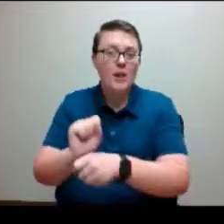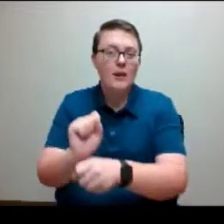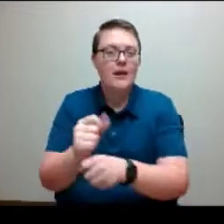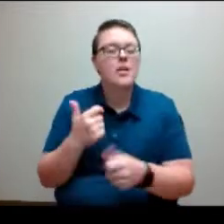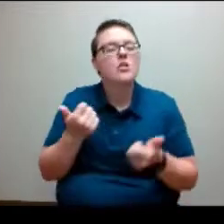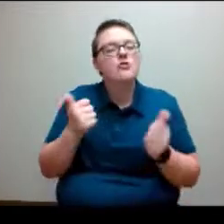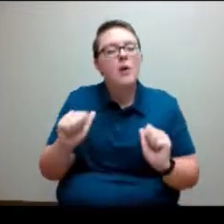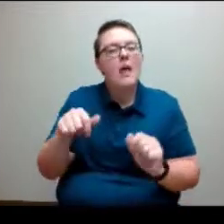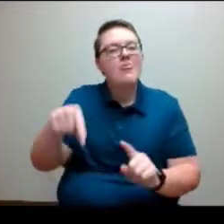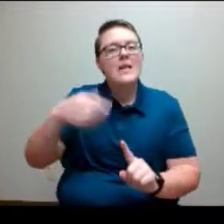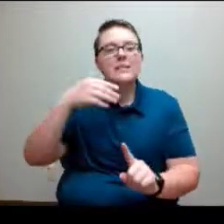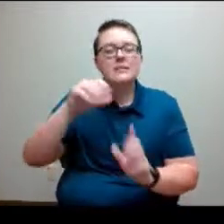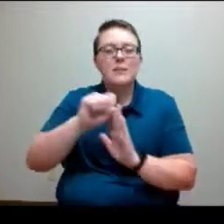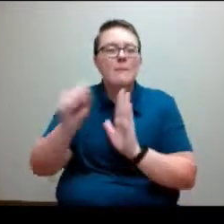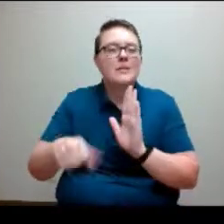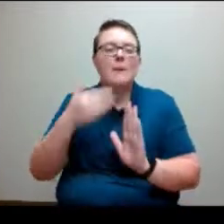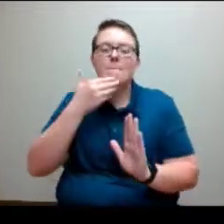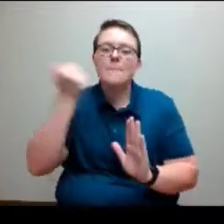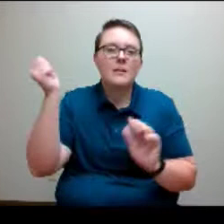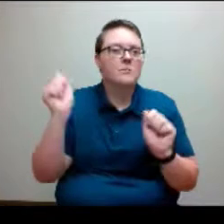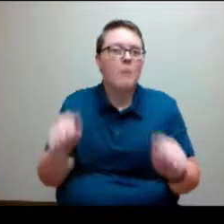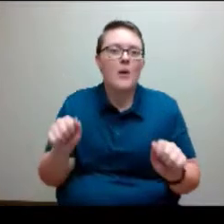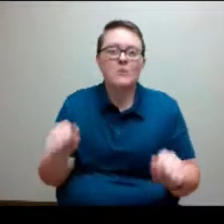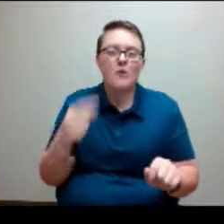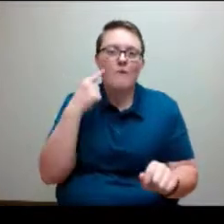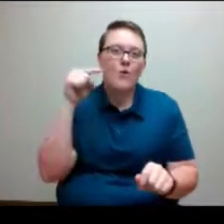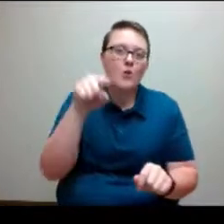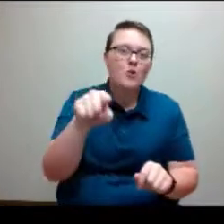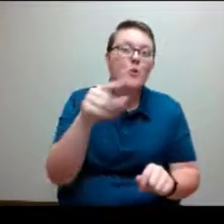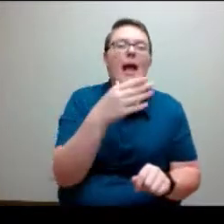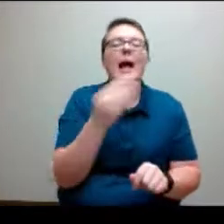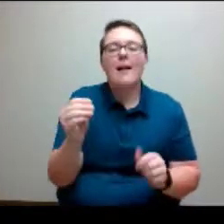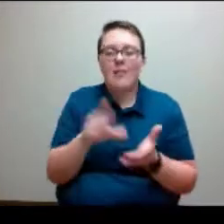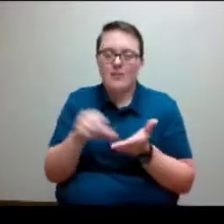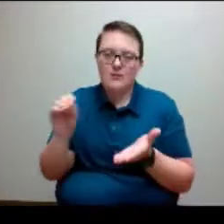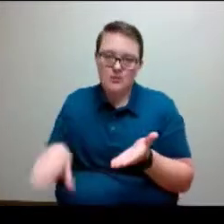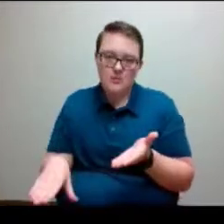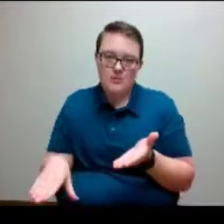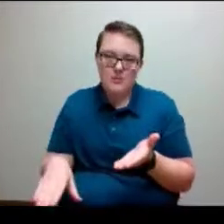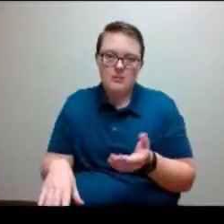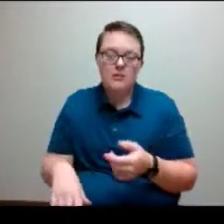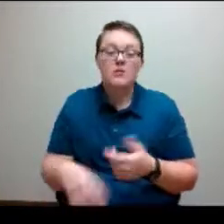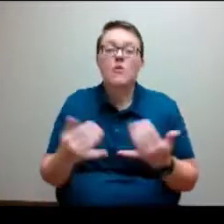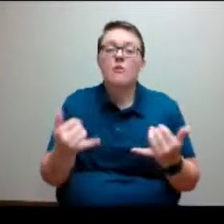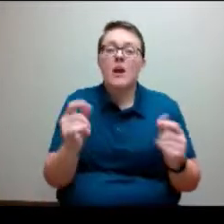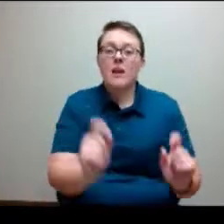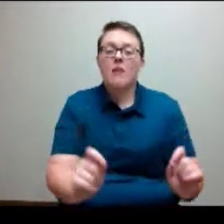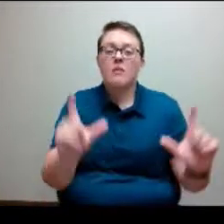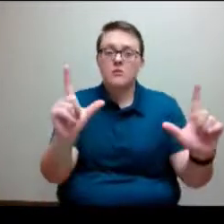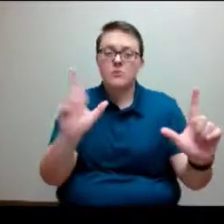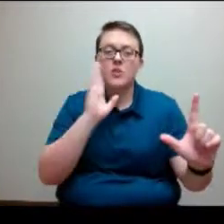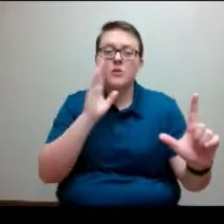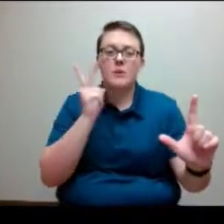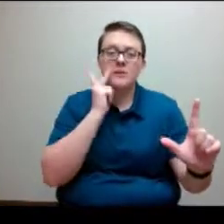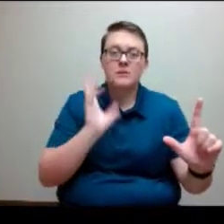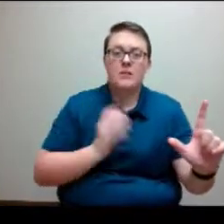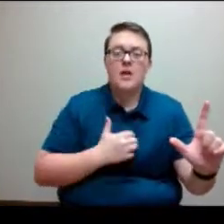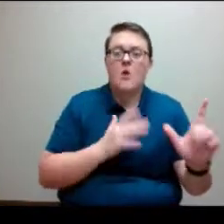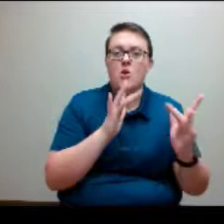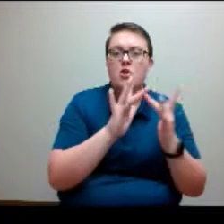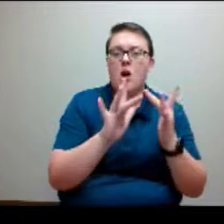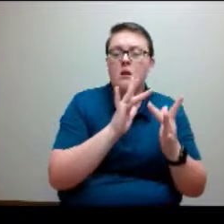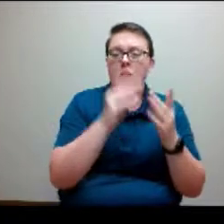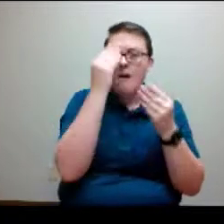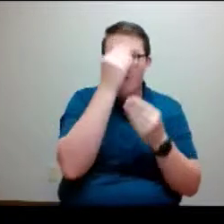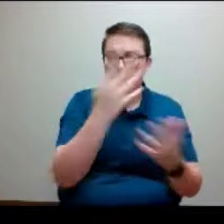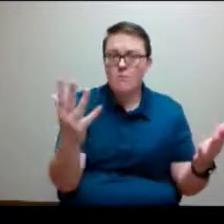for all of you and for our students because that's our number one goal. And so up on the screen you're going to see all of our contact information for everyone